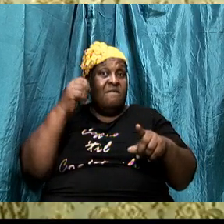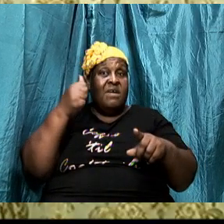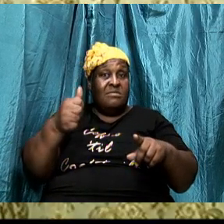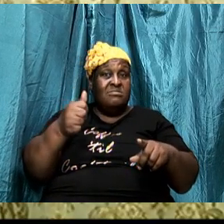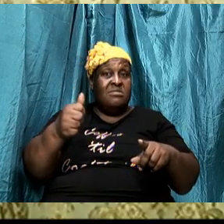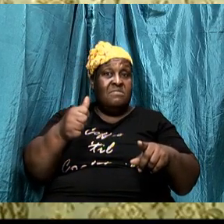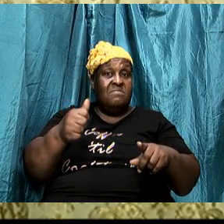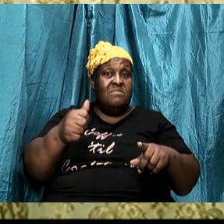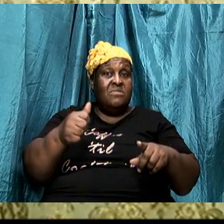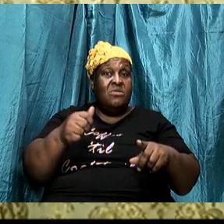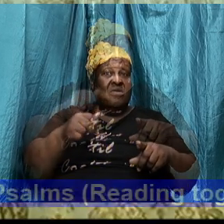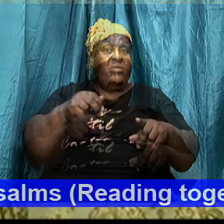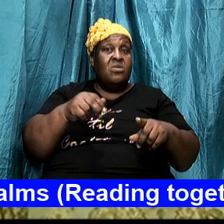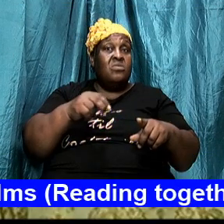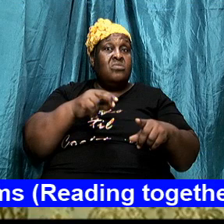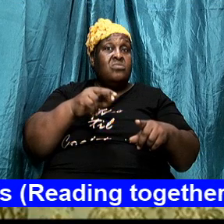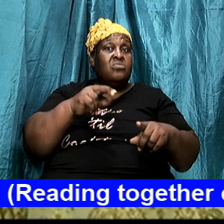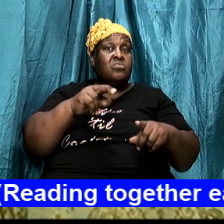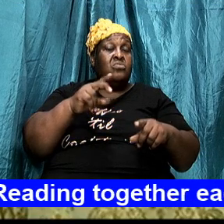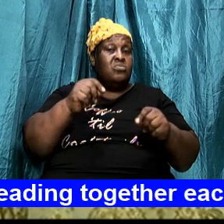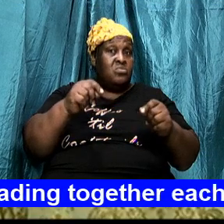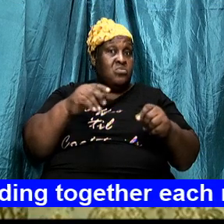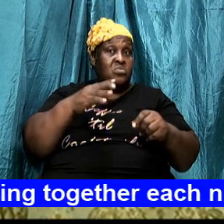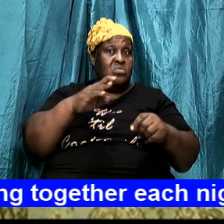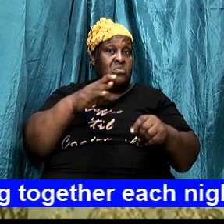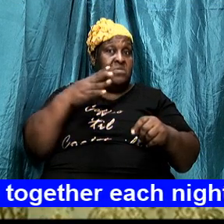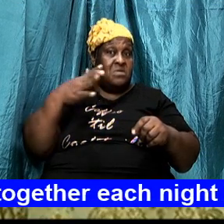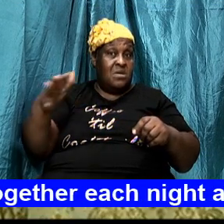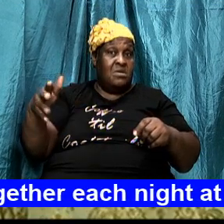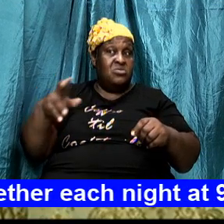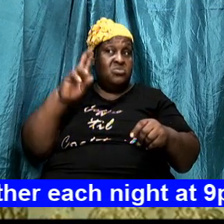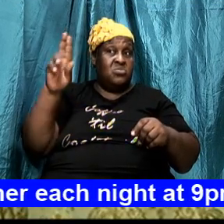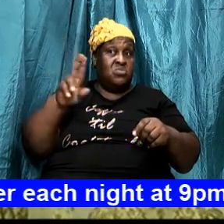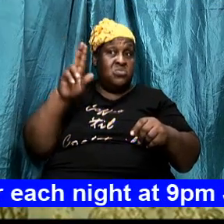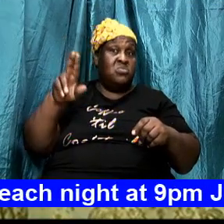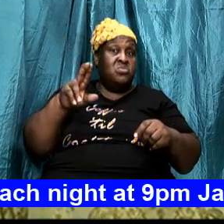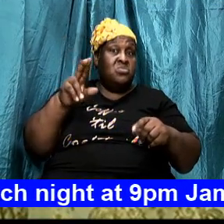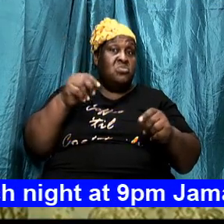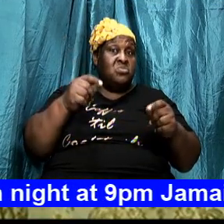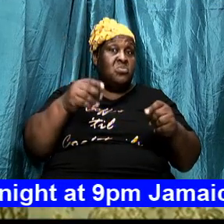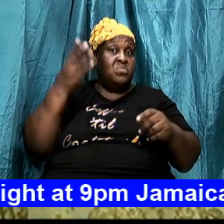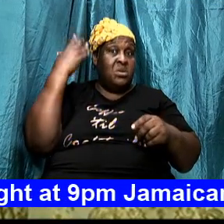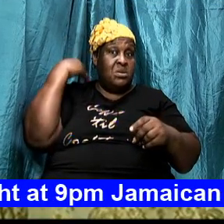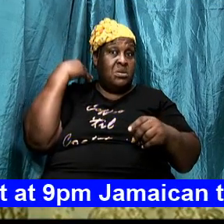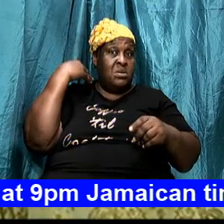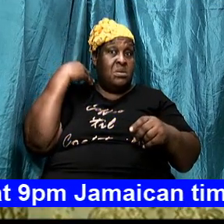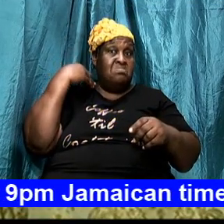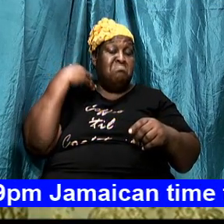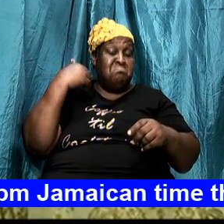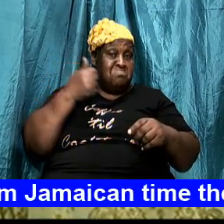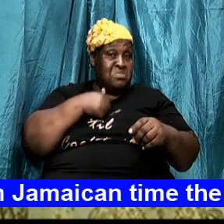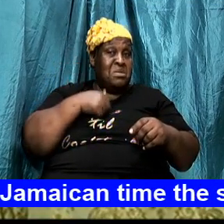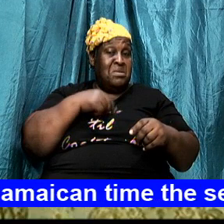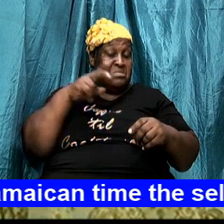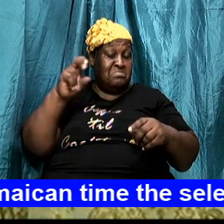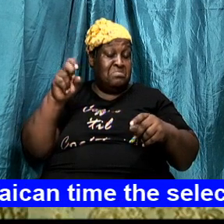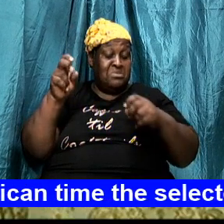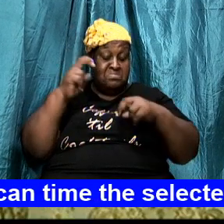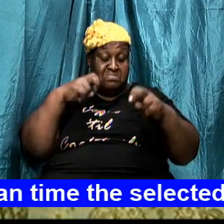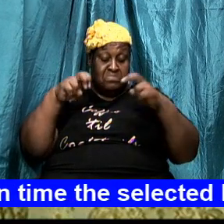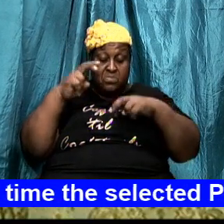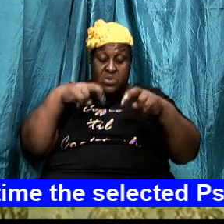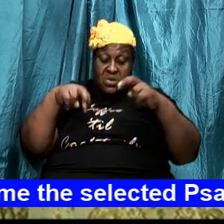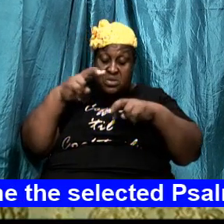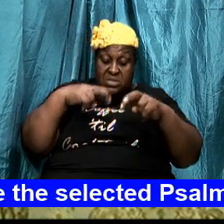to check myself because something is wrong that line that I have drawn would have been faded away over time